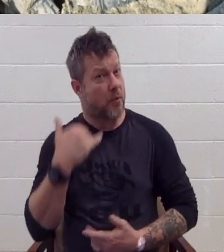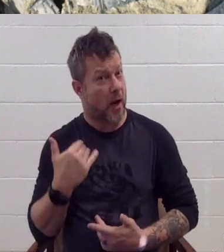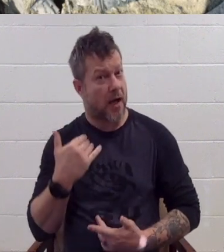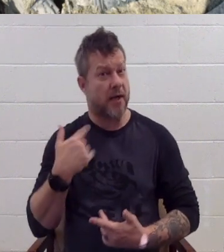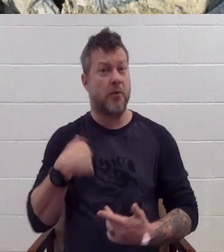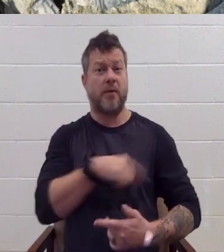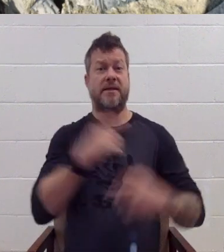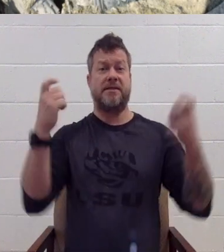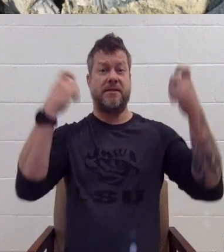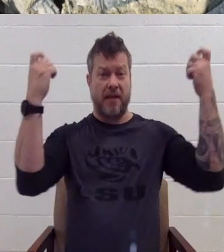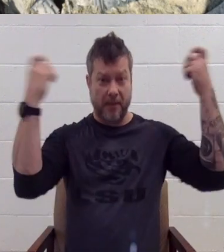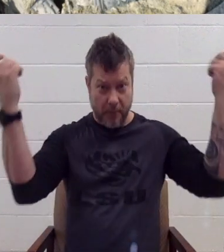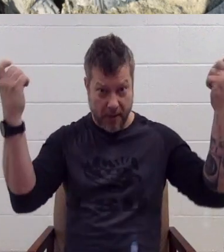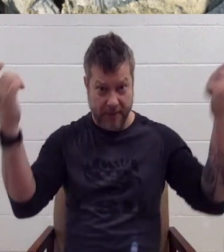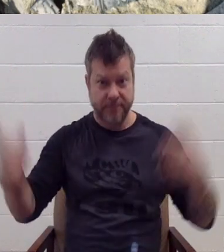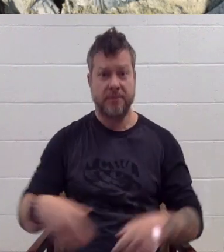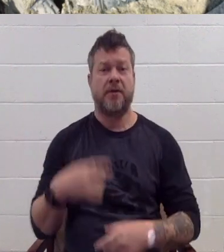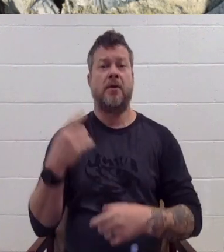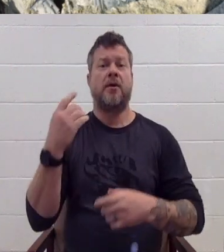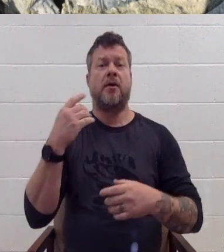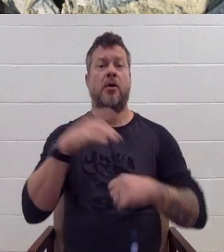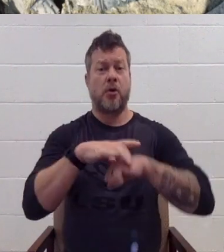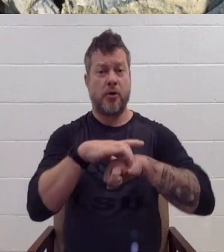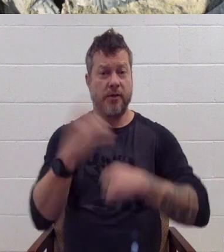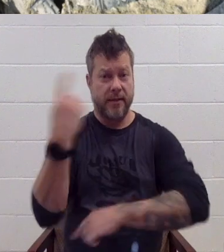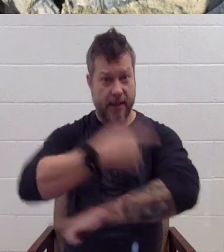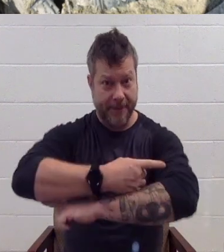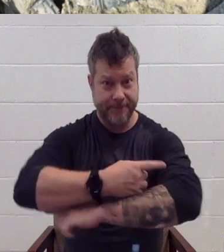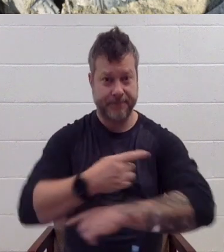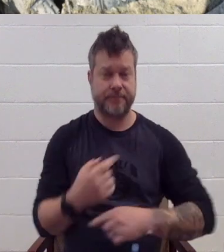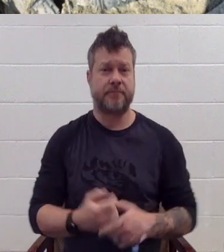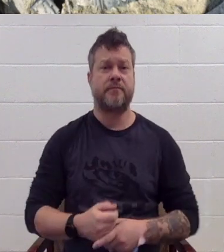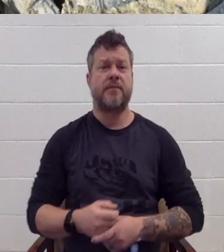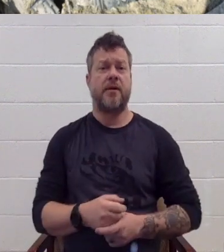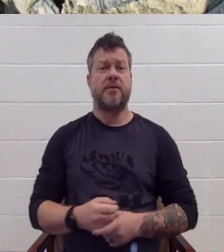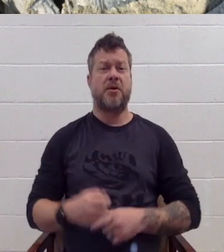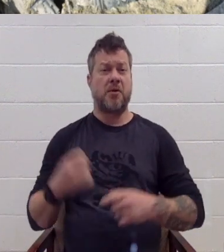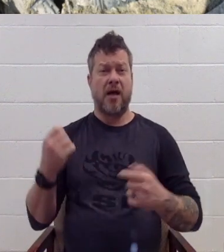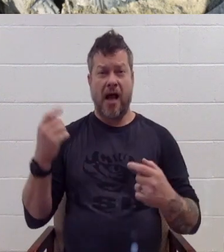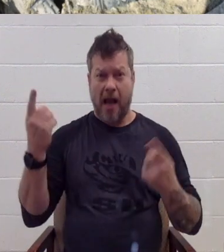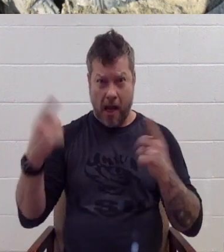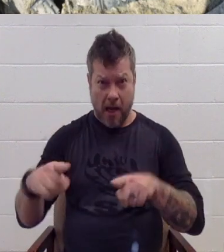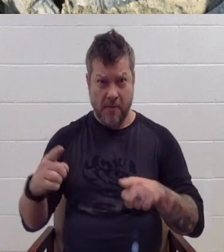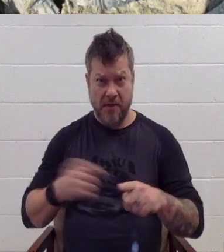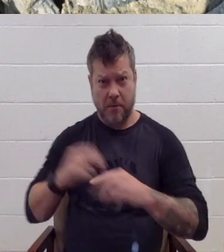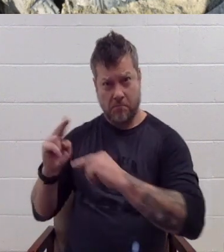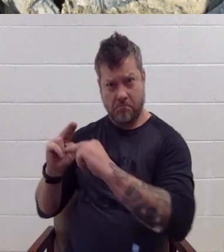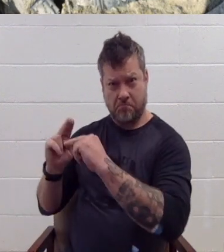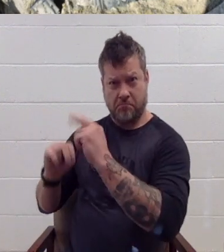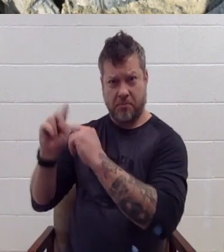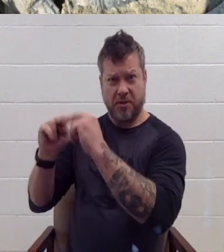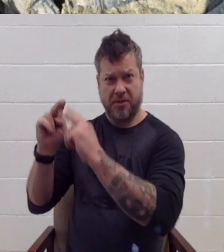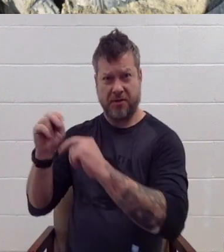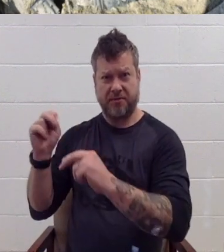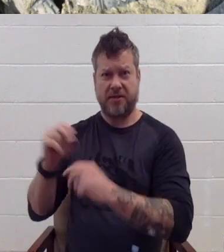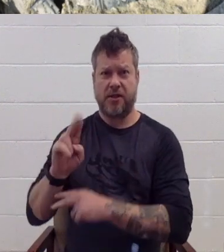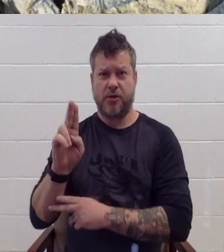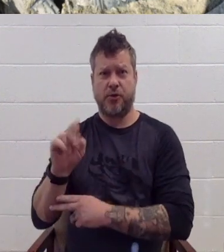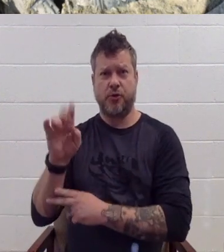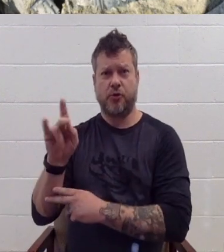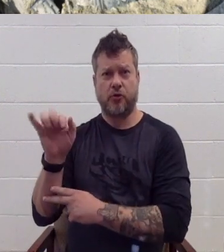in Ukraine, rendering large swaths of land uninhabitable for centuries, along with causing many fatalities.